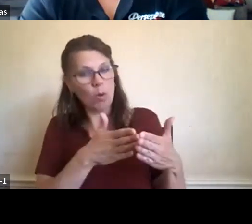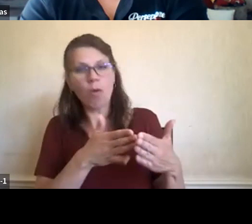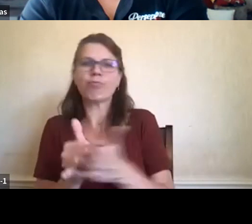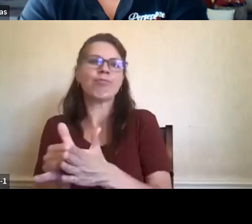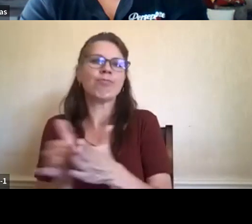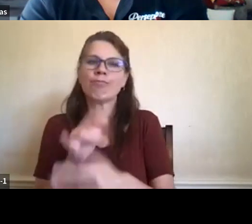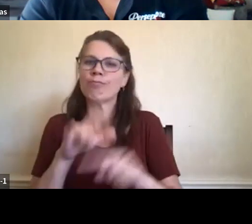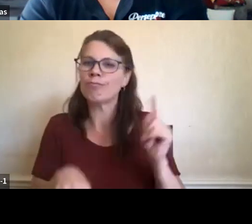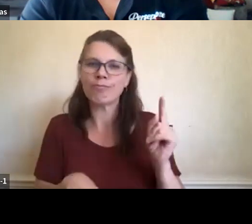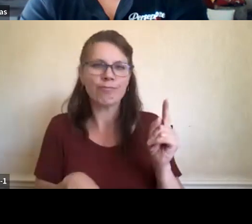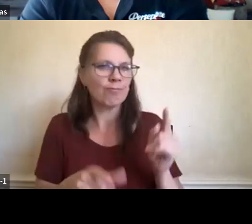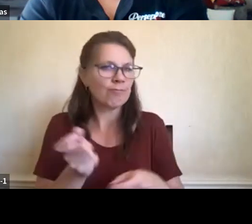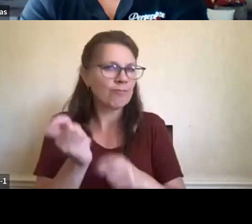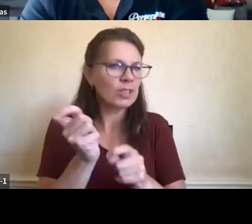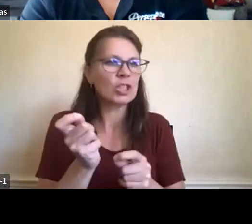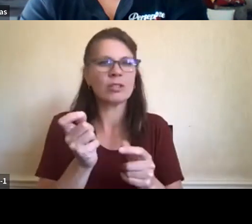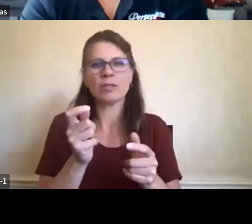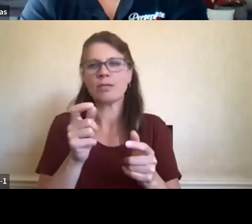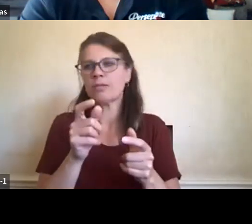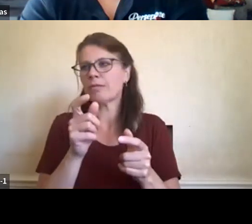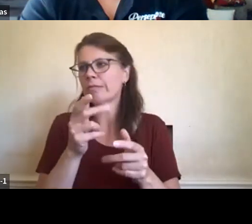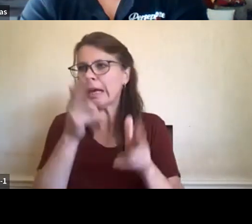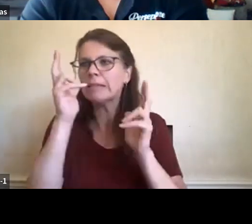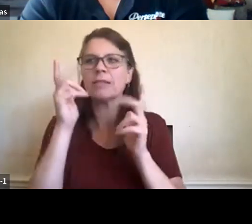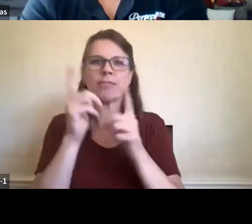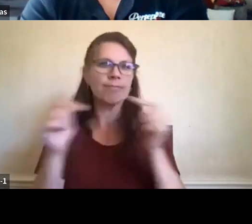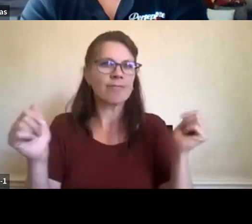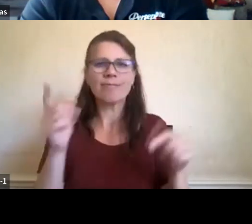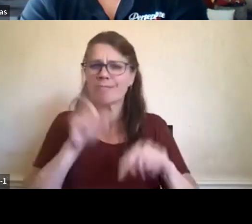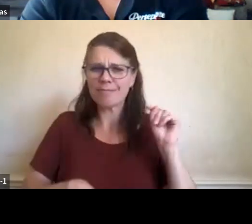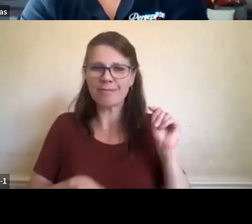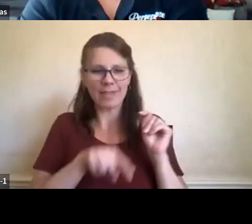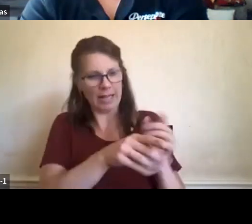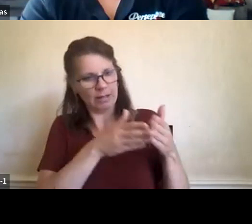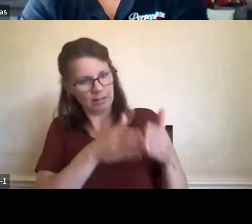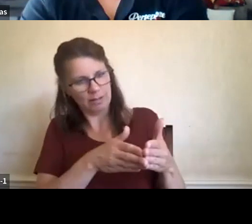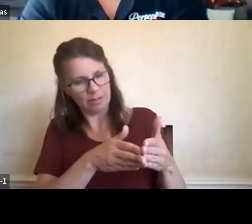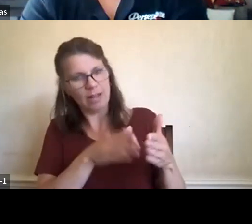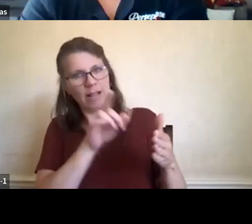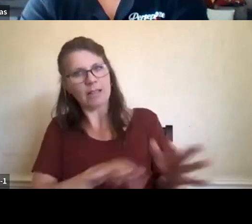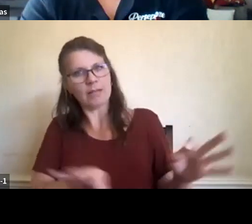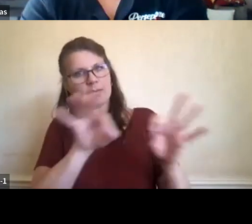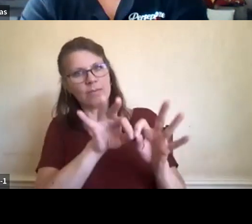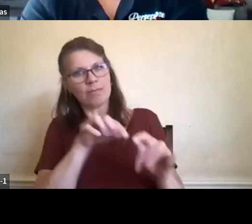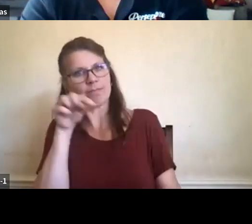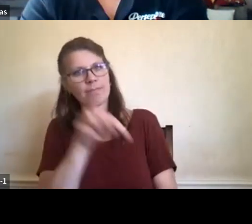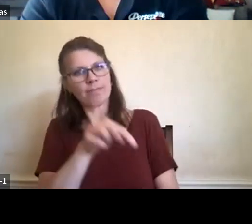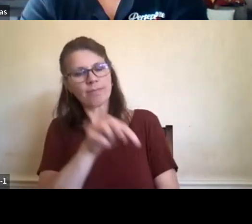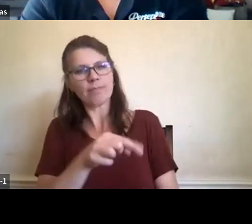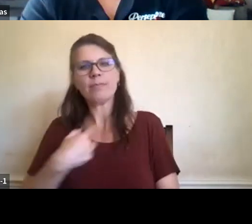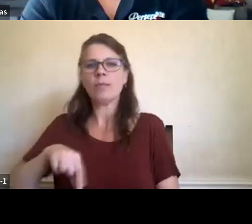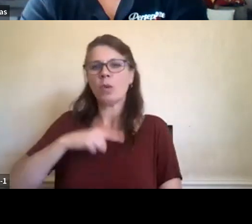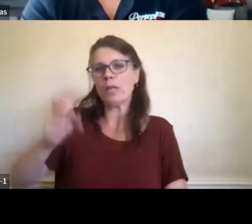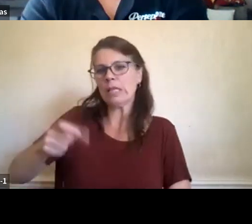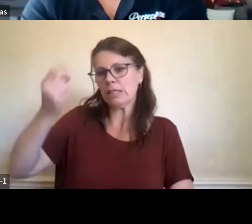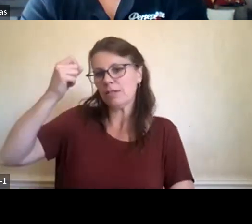are the key to a healthy ecosystem. They're the biological indicator. We have to understand our relationship